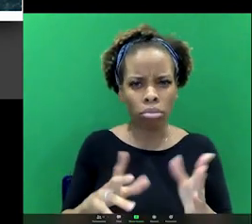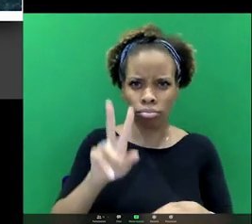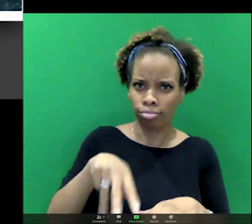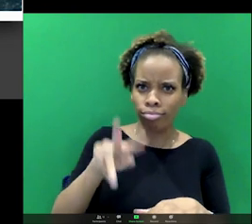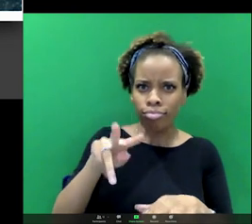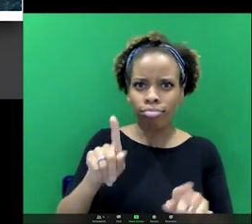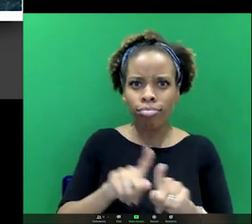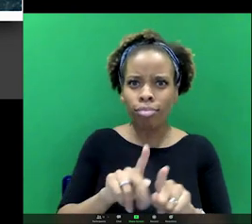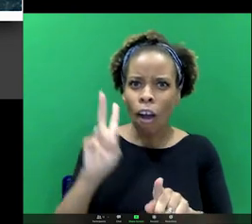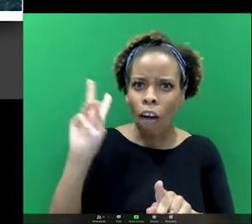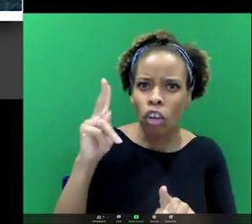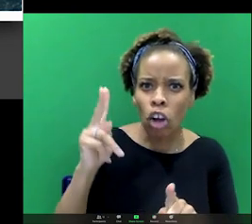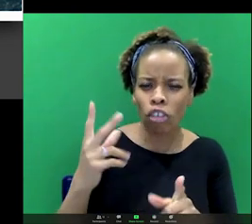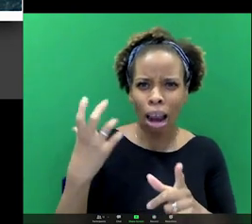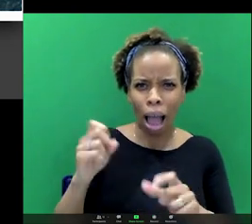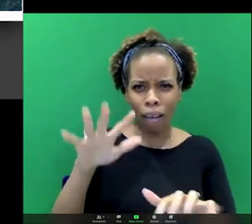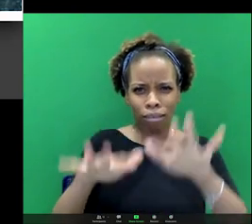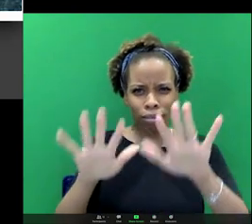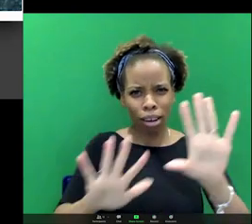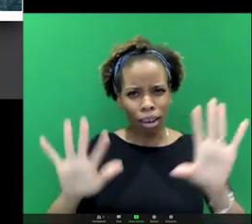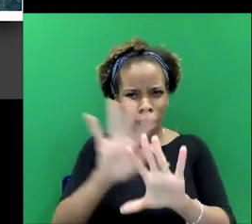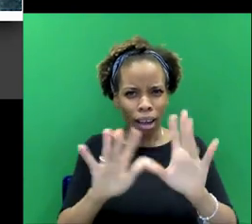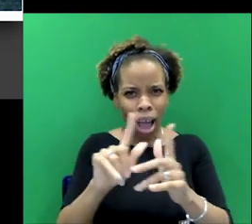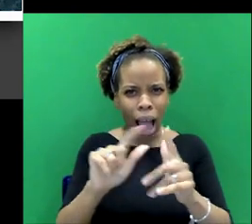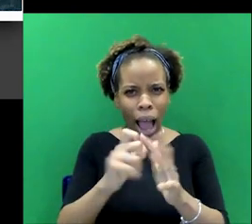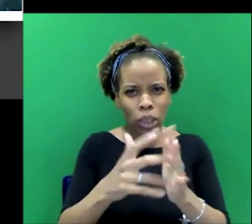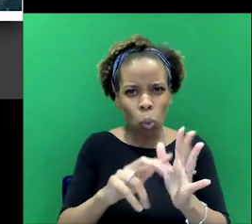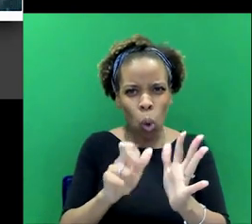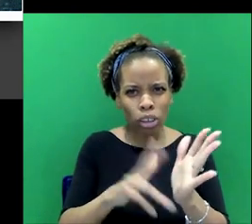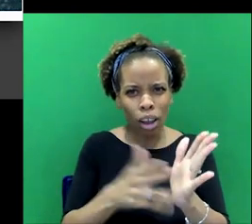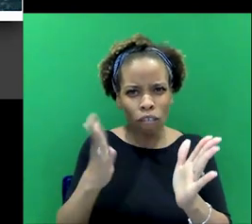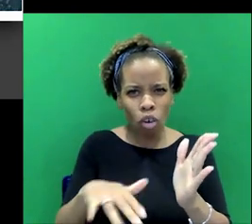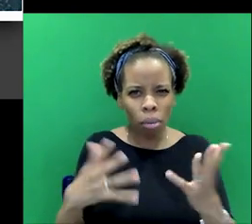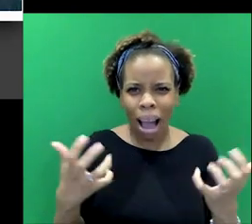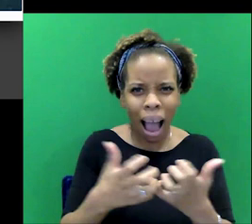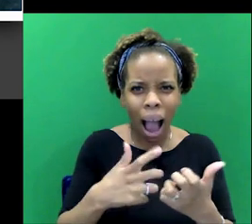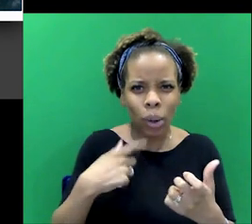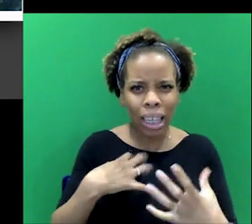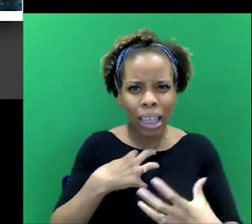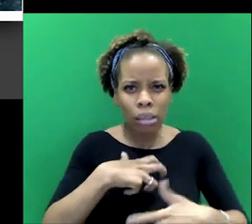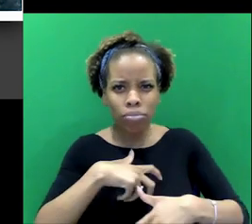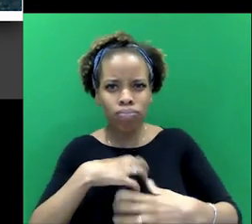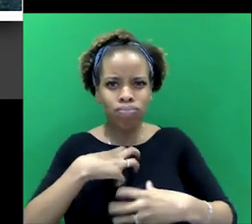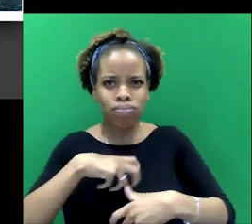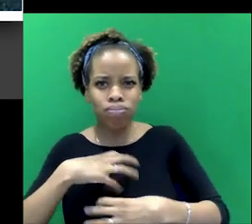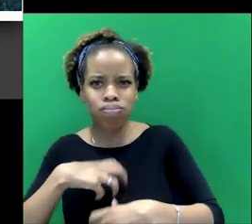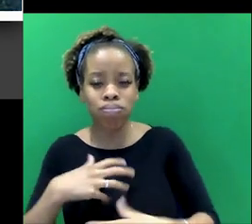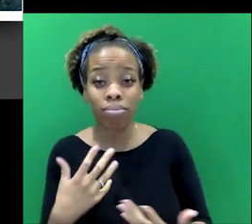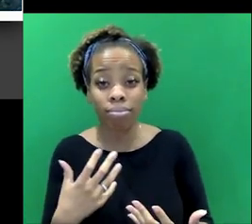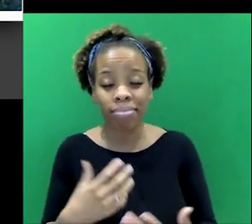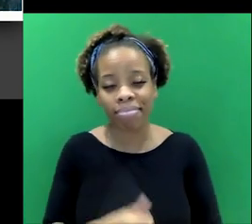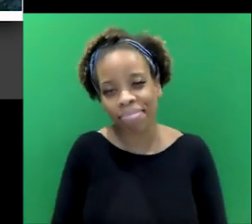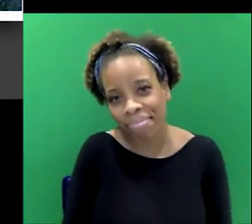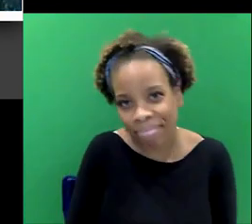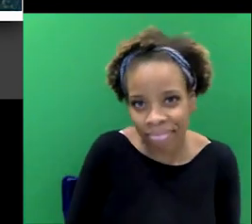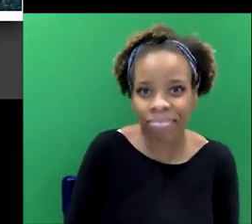essentially Edwardian. You know, why, how can he do this, Claire? It's the $6 million question, isn't it? I